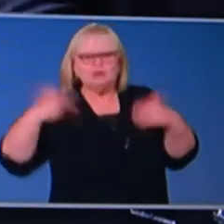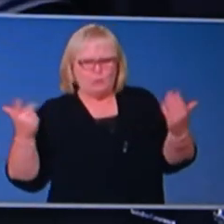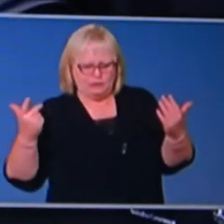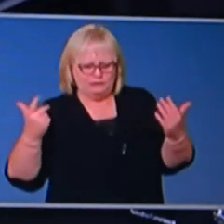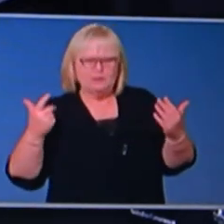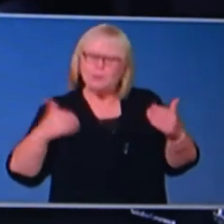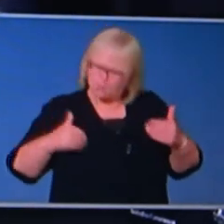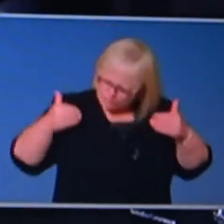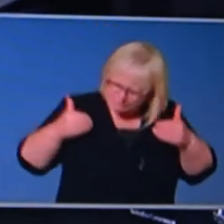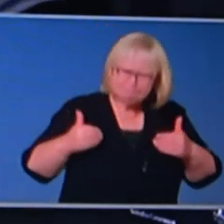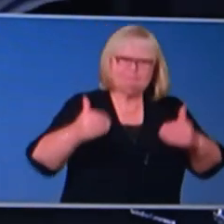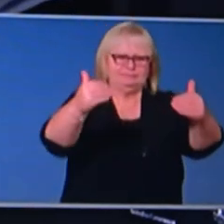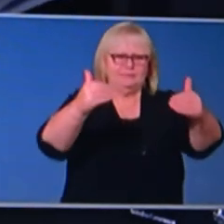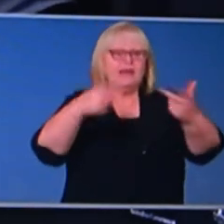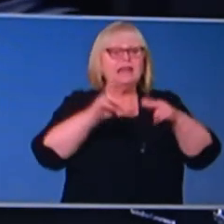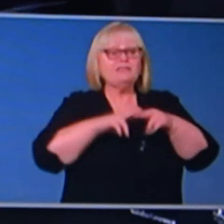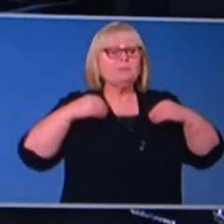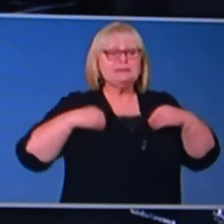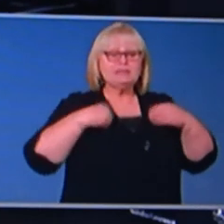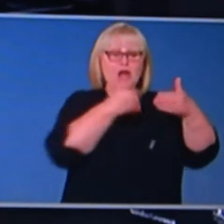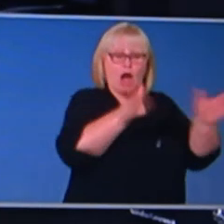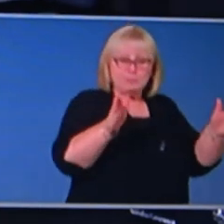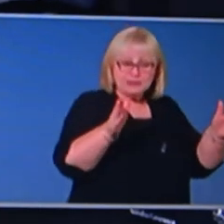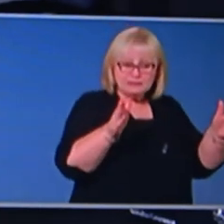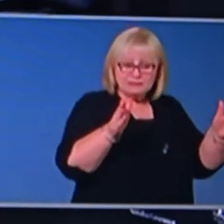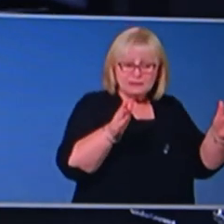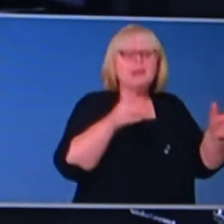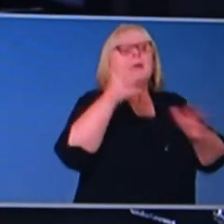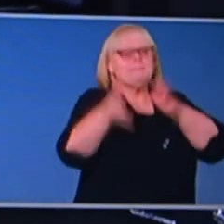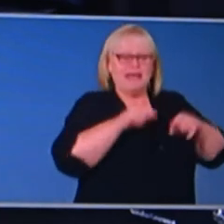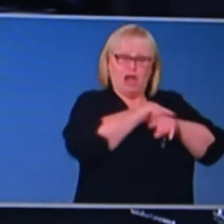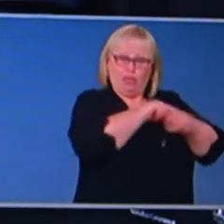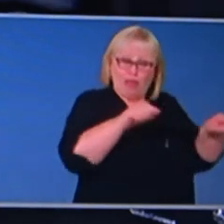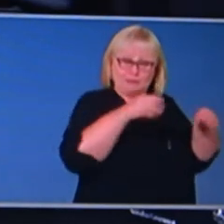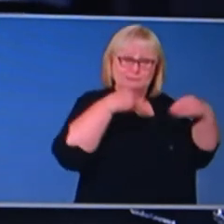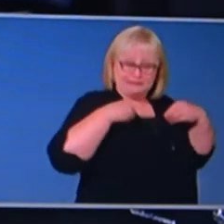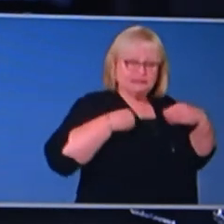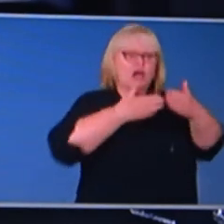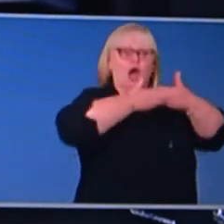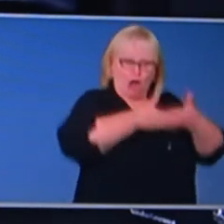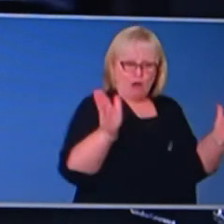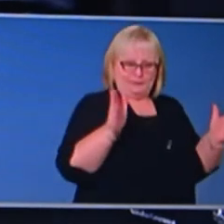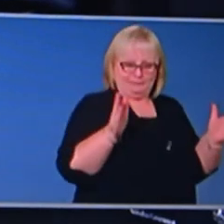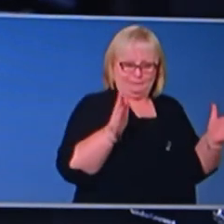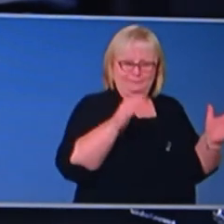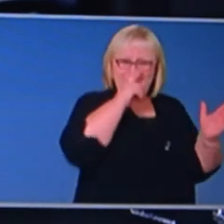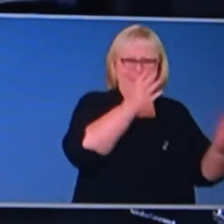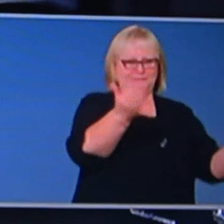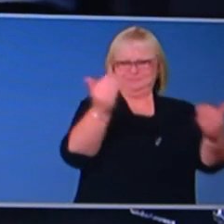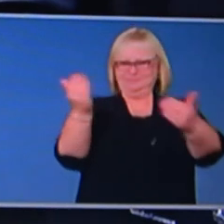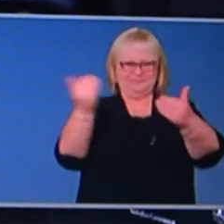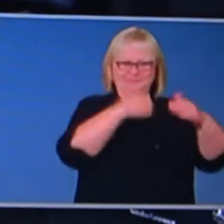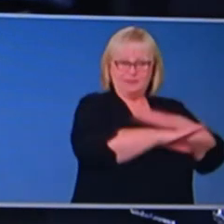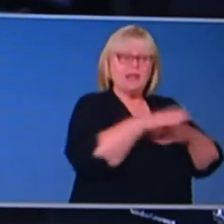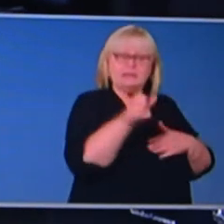When we start opening up businesses again, that is going to require those businesses opening the doors, getting people back in, taking